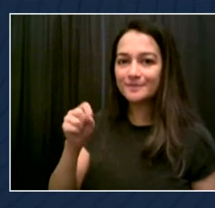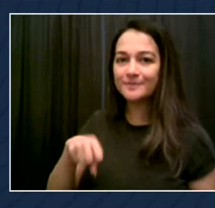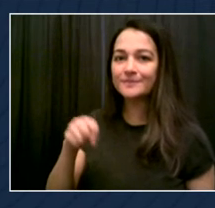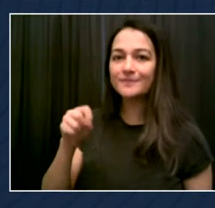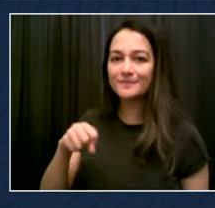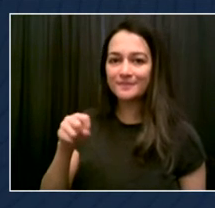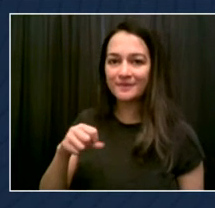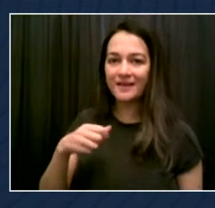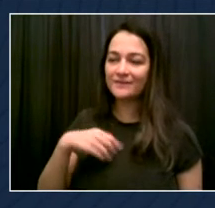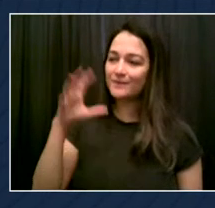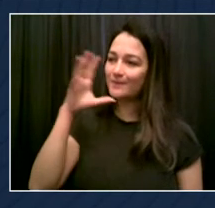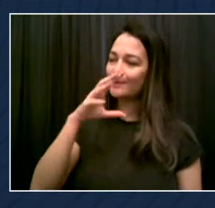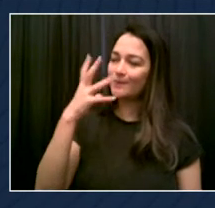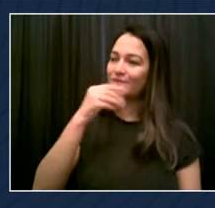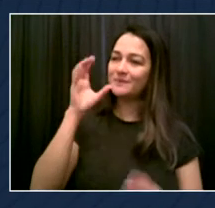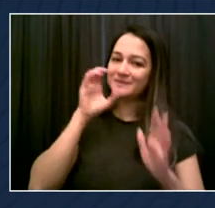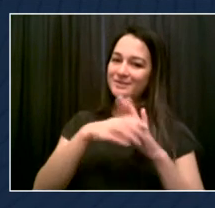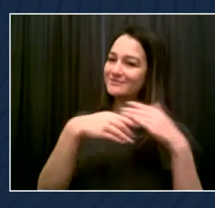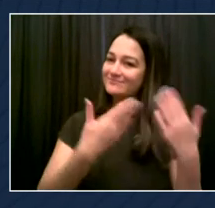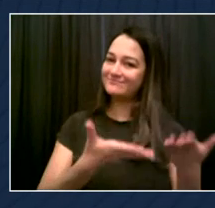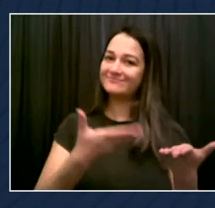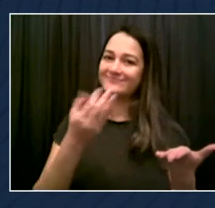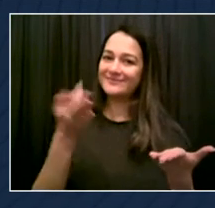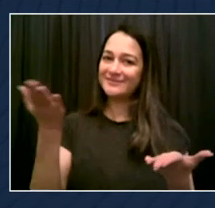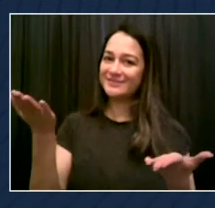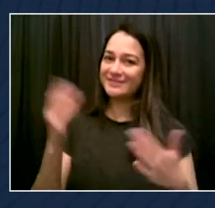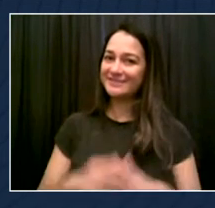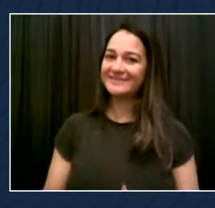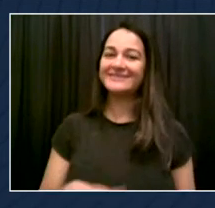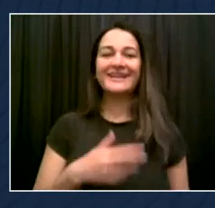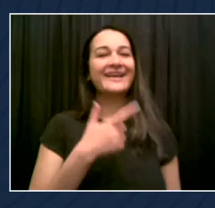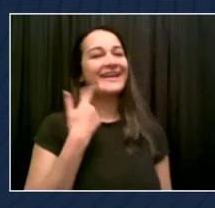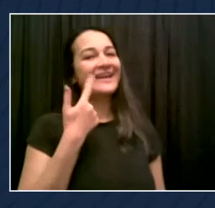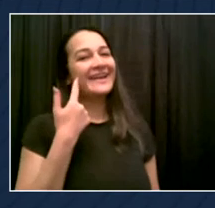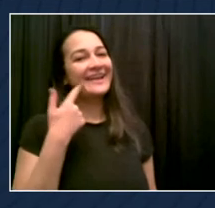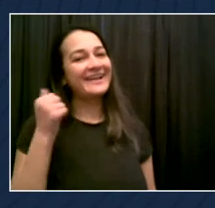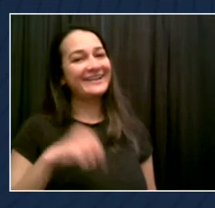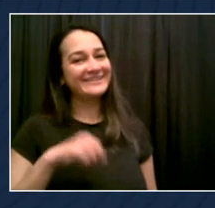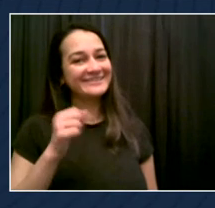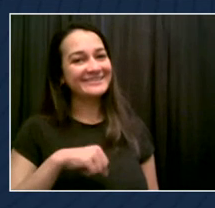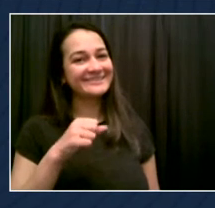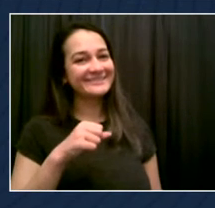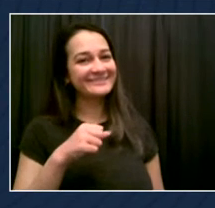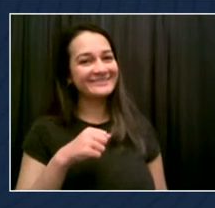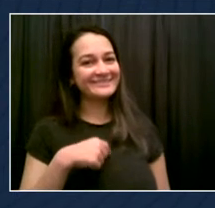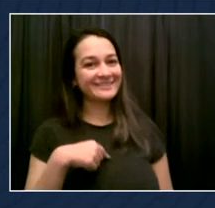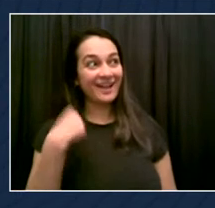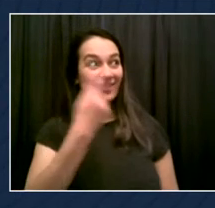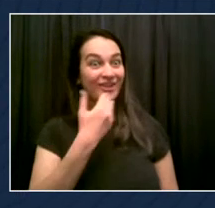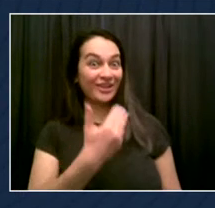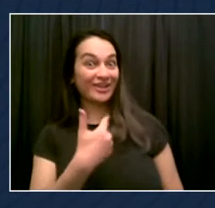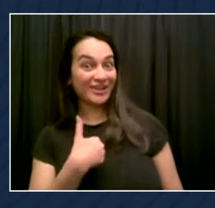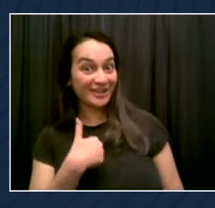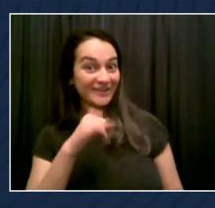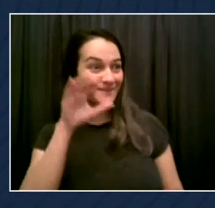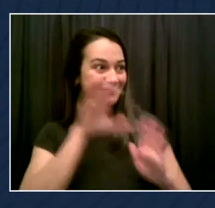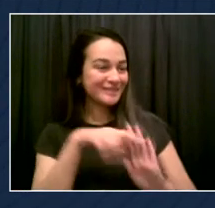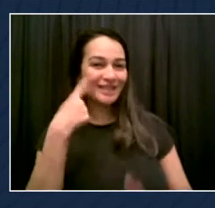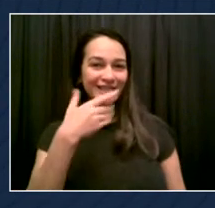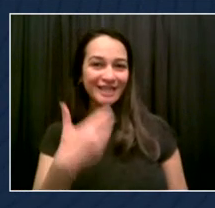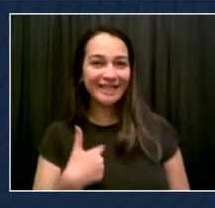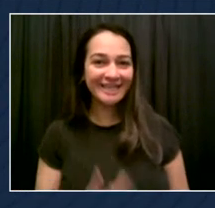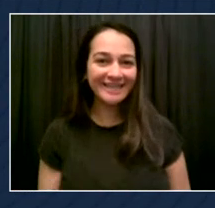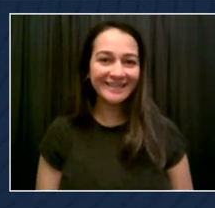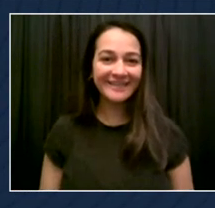Well, the picture, I've never looked better. Sir, I will say that, sir, it is true that I represent the